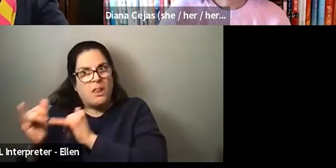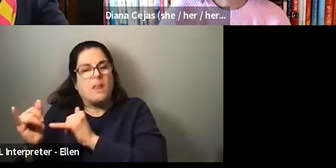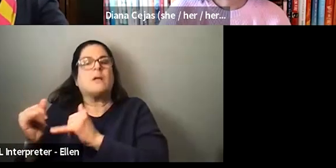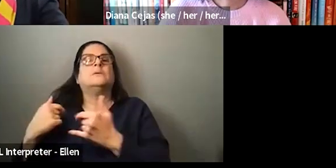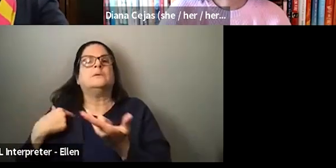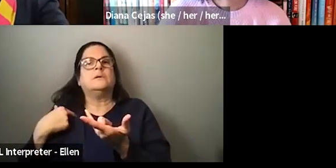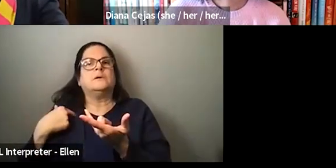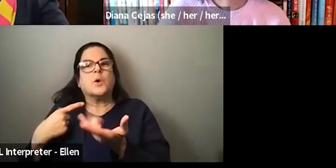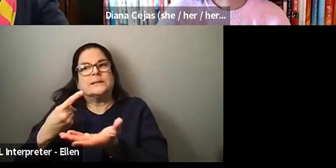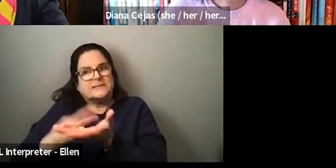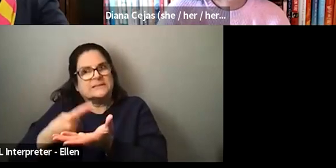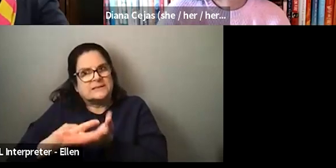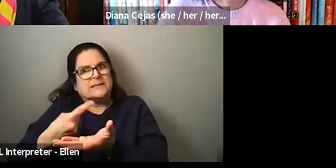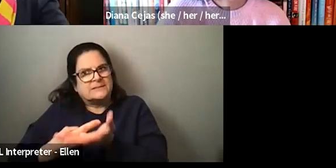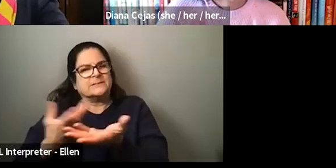So.